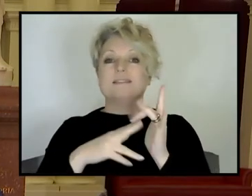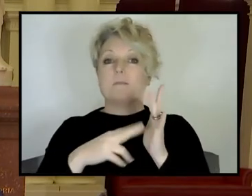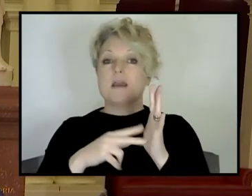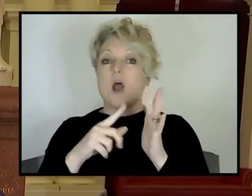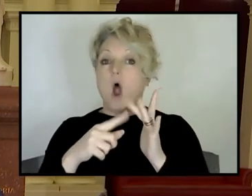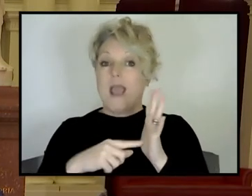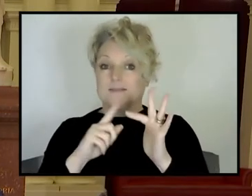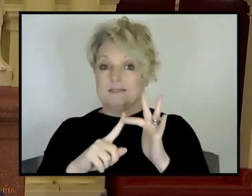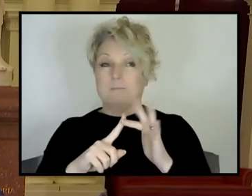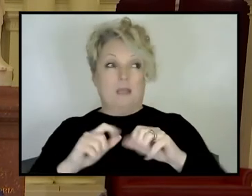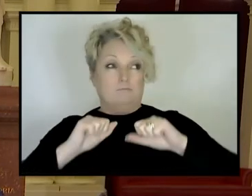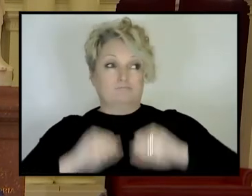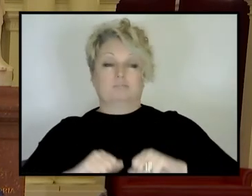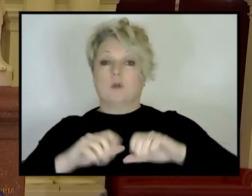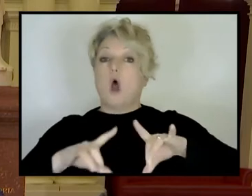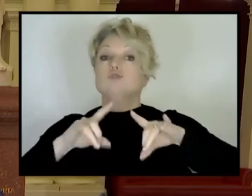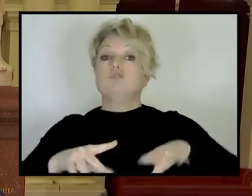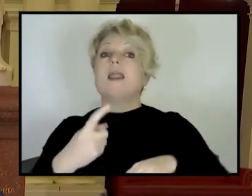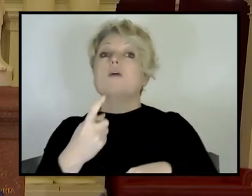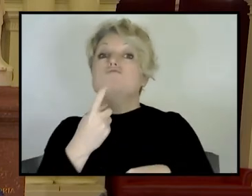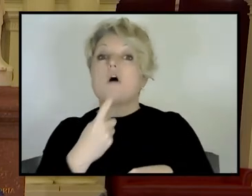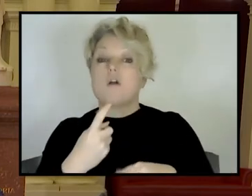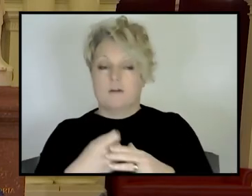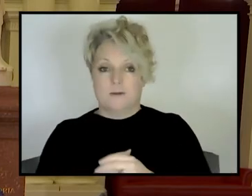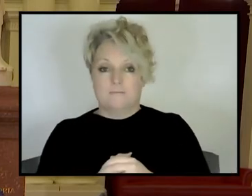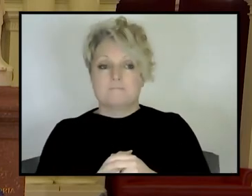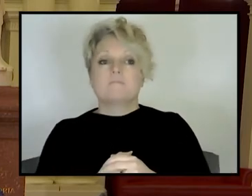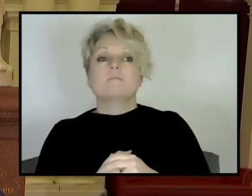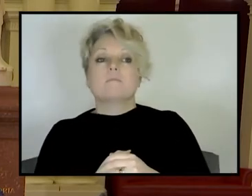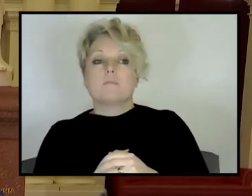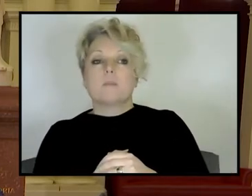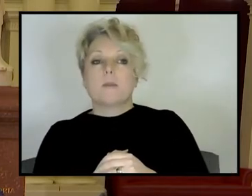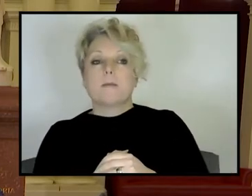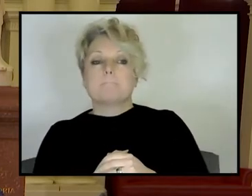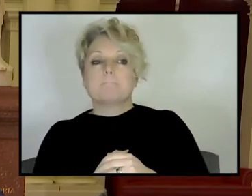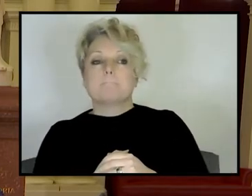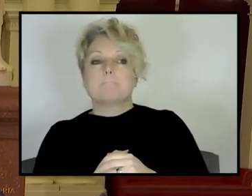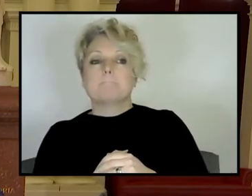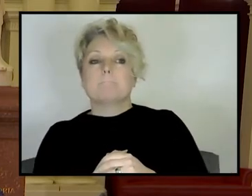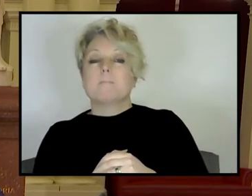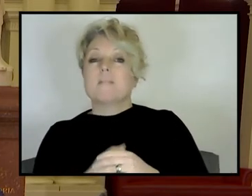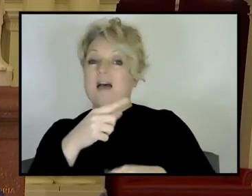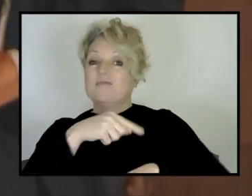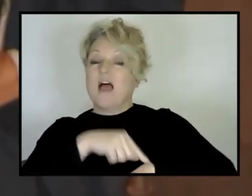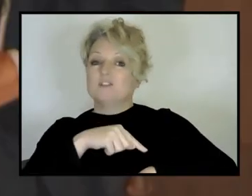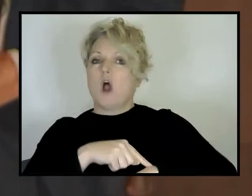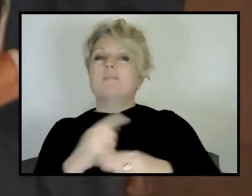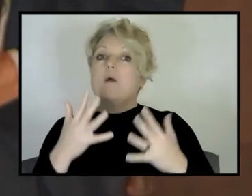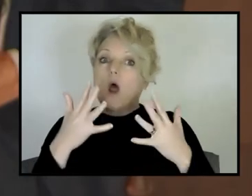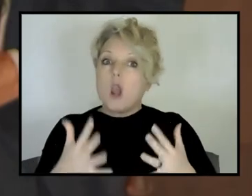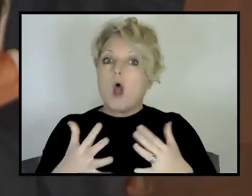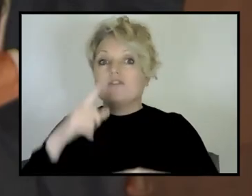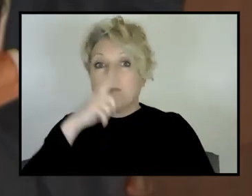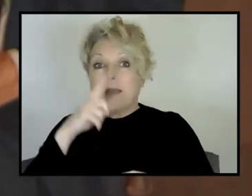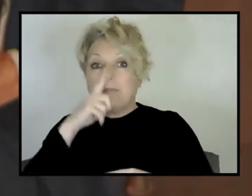you know, there were some pretty influential individuals, um, you know, dominating, uh, geology at the time. Carey,